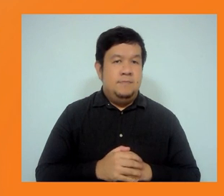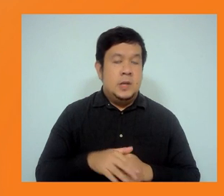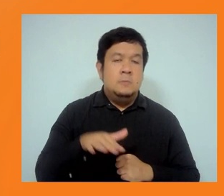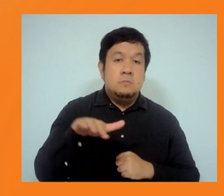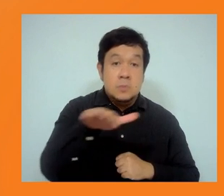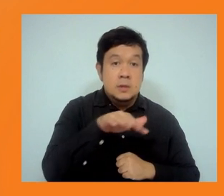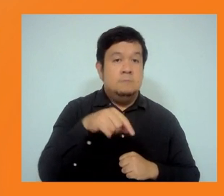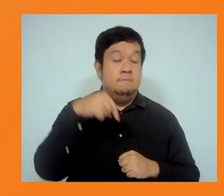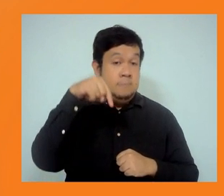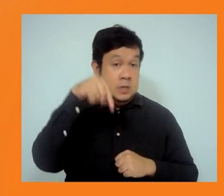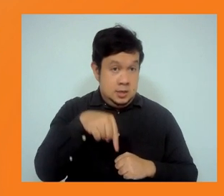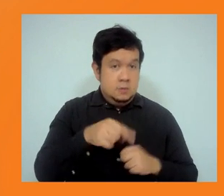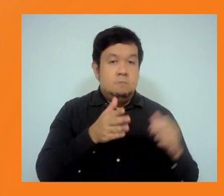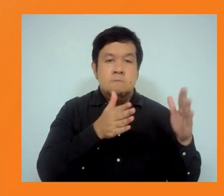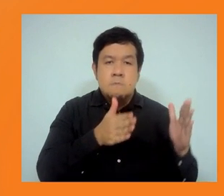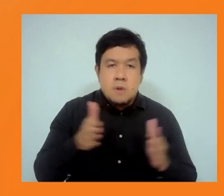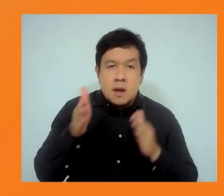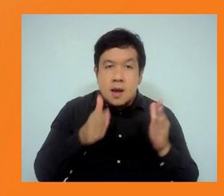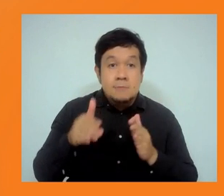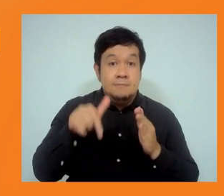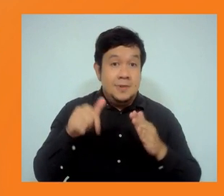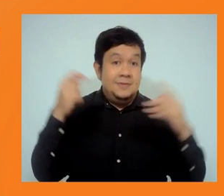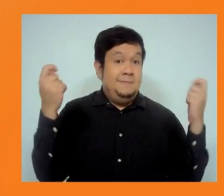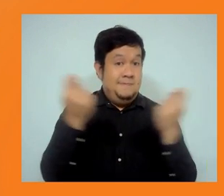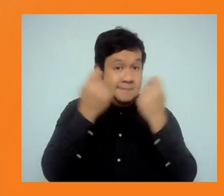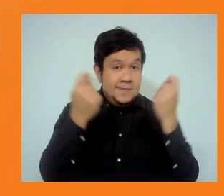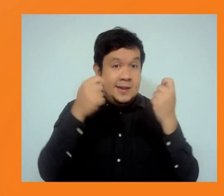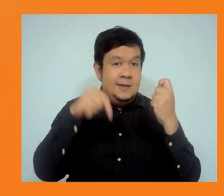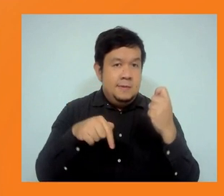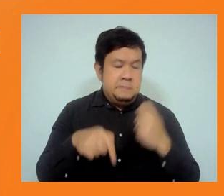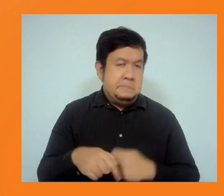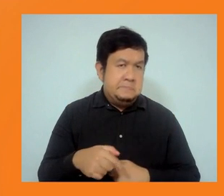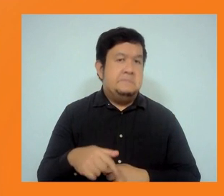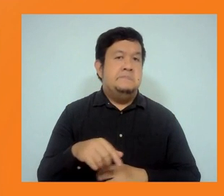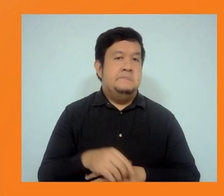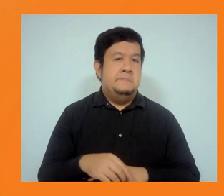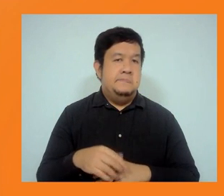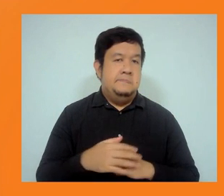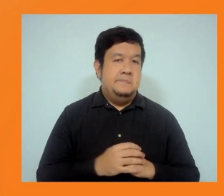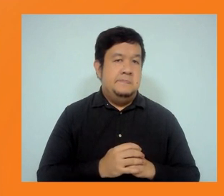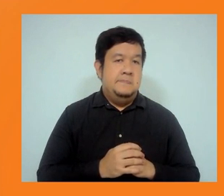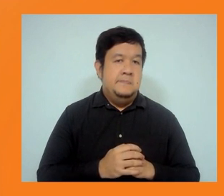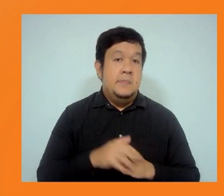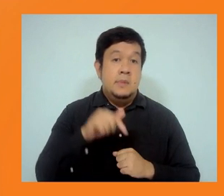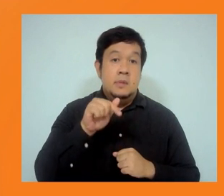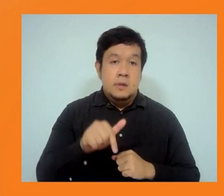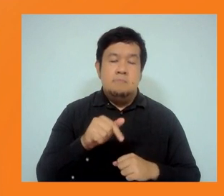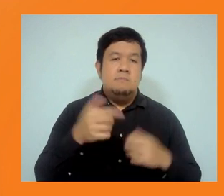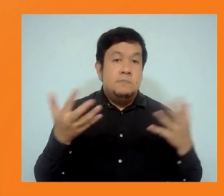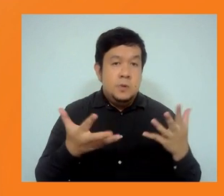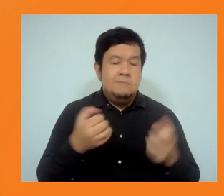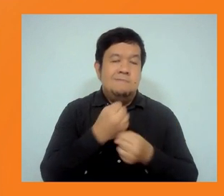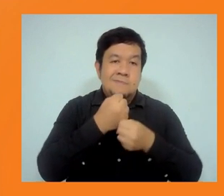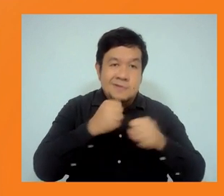well placed to feed into the ongoing update of the safeguard policy statement, as Ryan said. So, you know, timing couldn't be better.